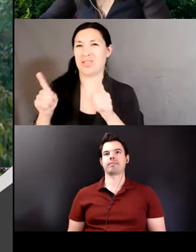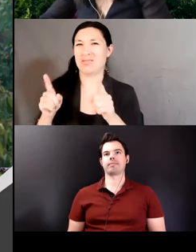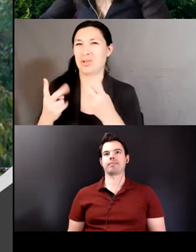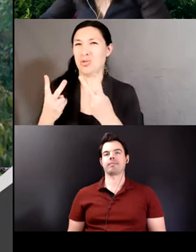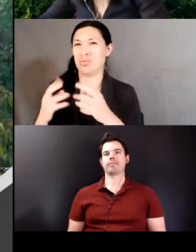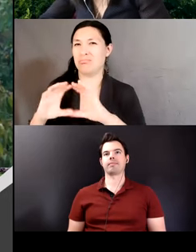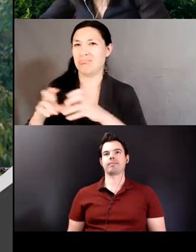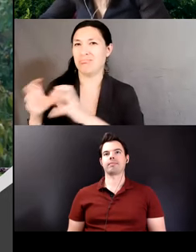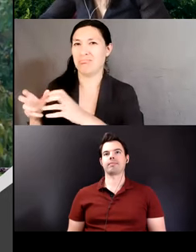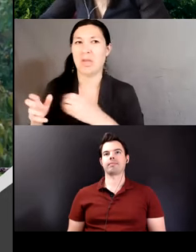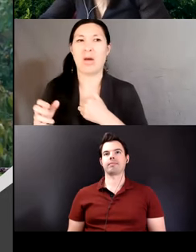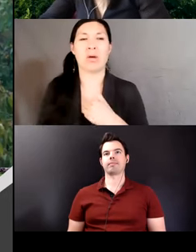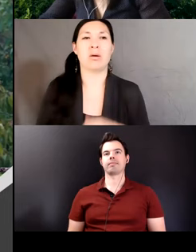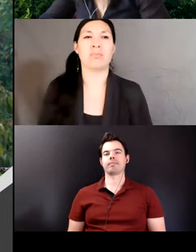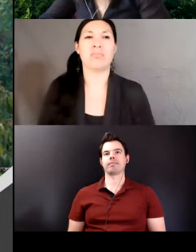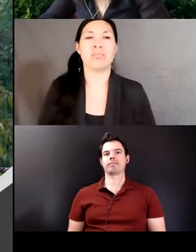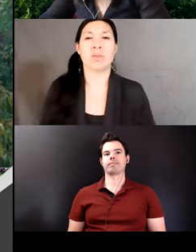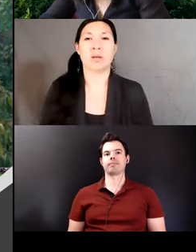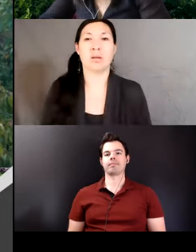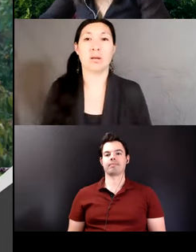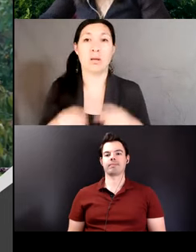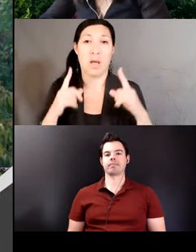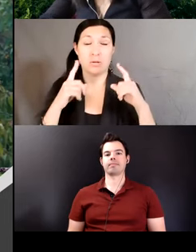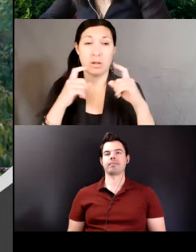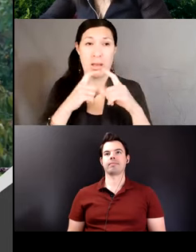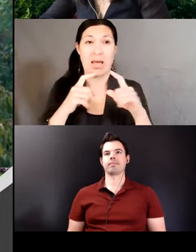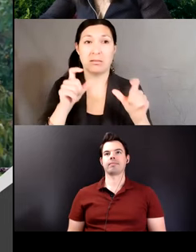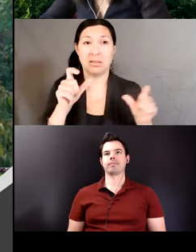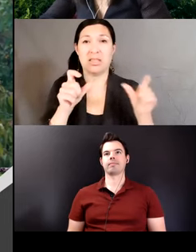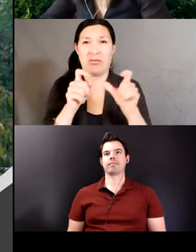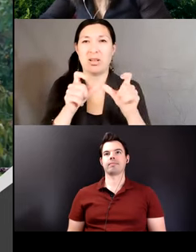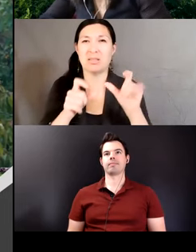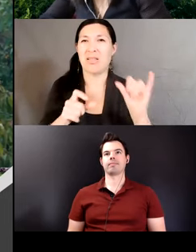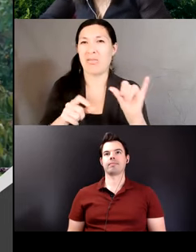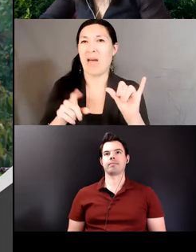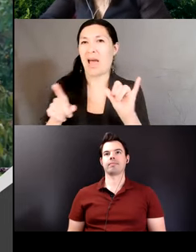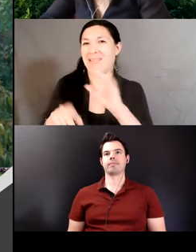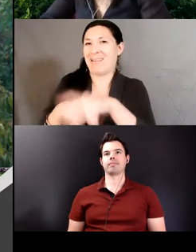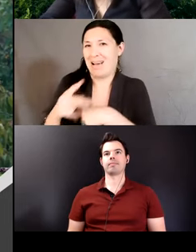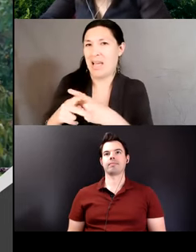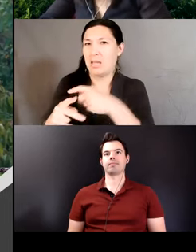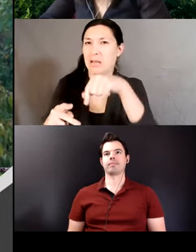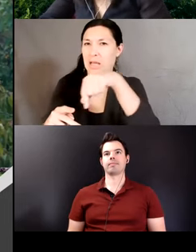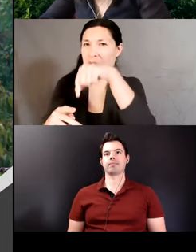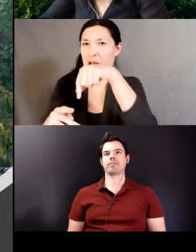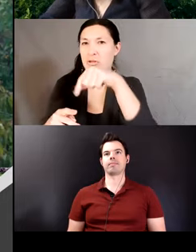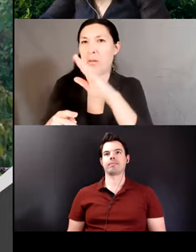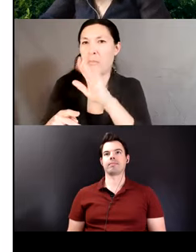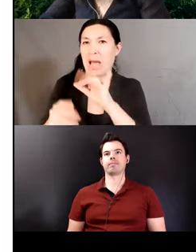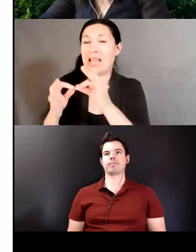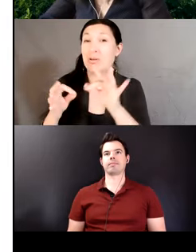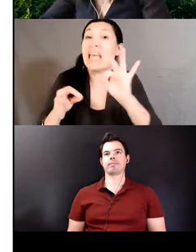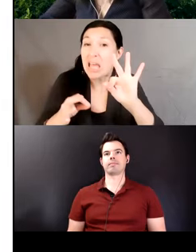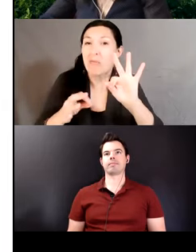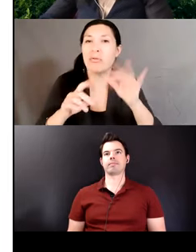some complex suffixes observed in the speech of bilinguals normally correspond to the ones coming from rural areas